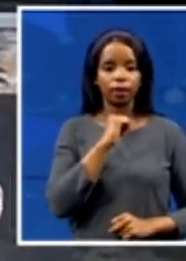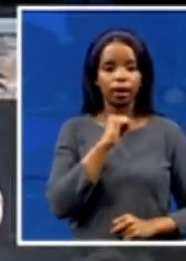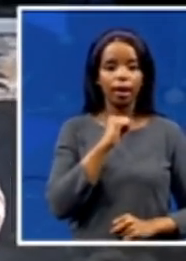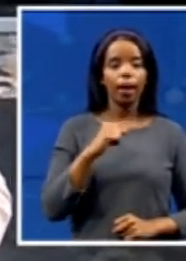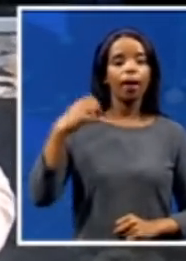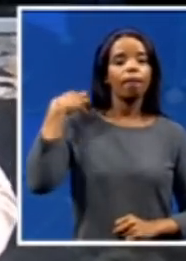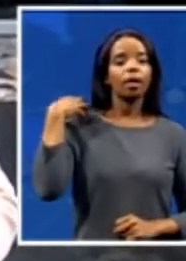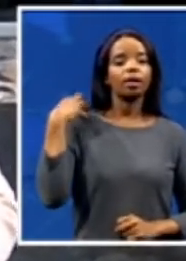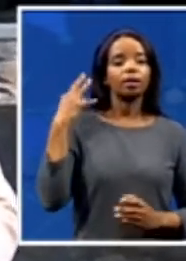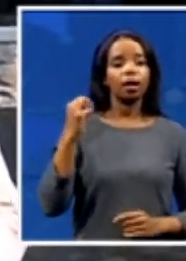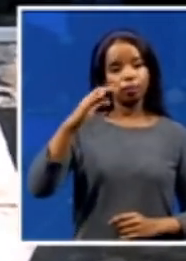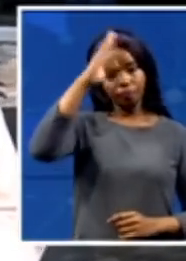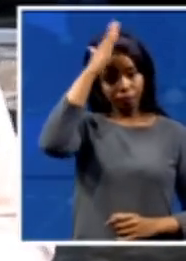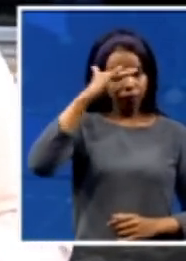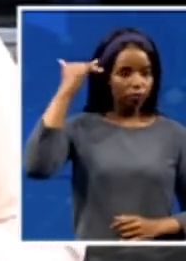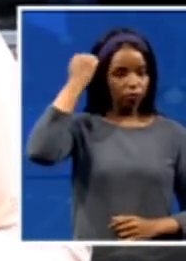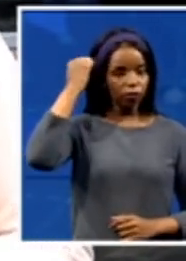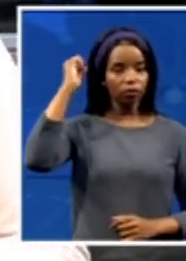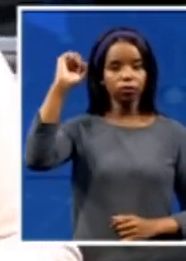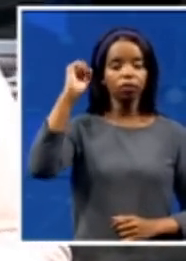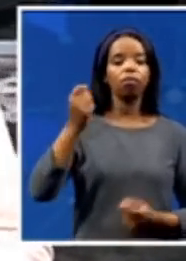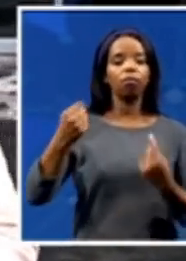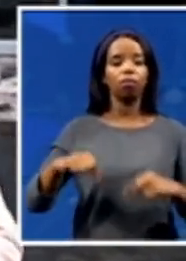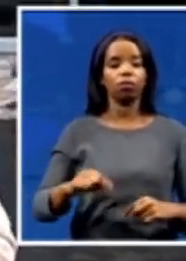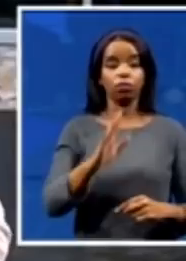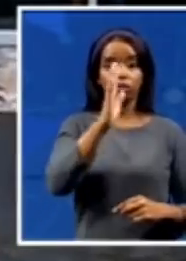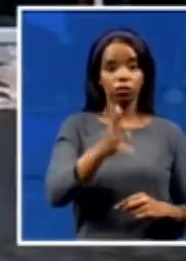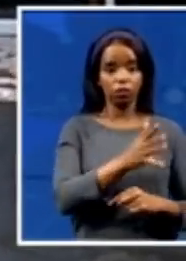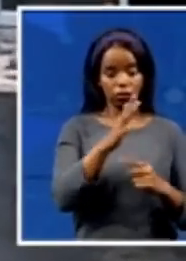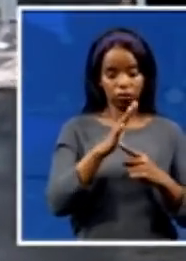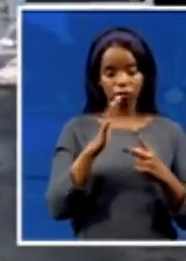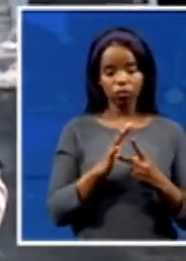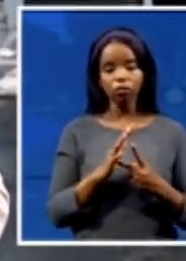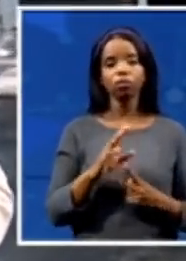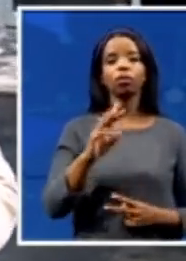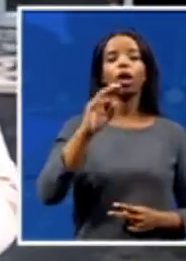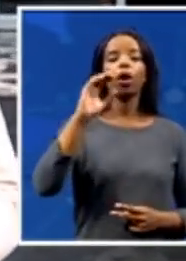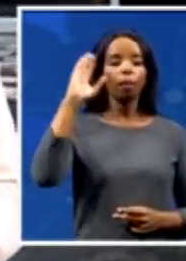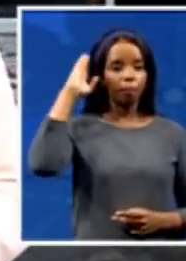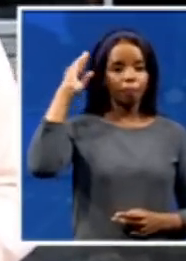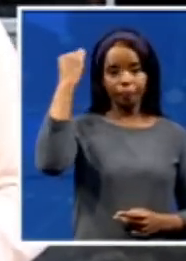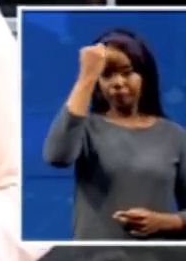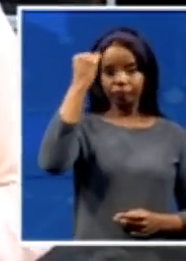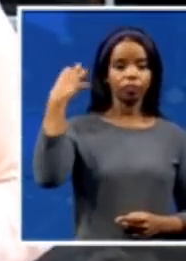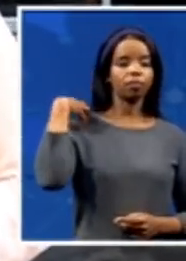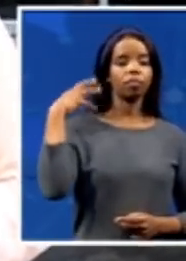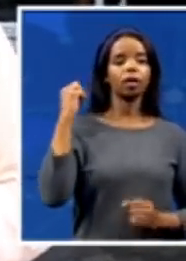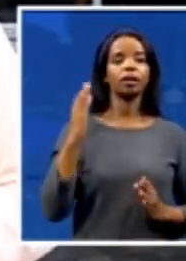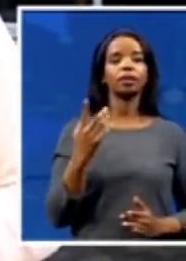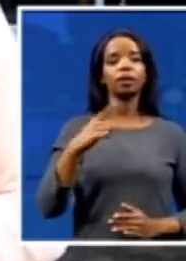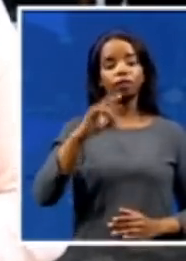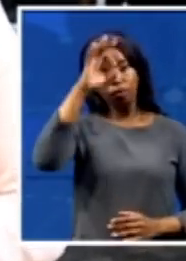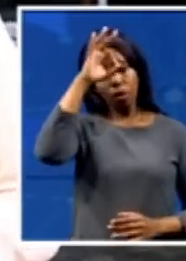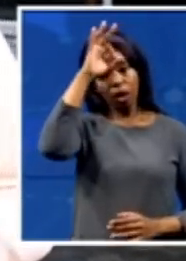as well as the minister of police, Peggy Kele. And I suppose the minister of police would be important